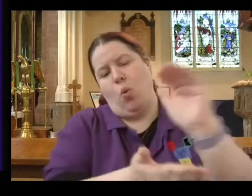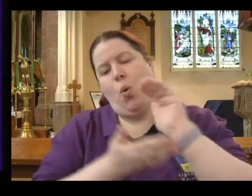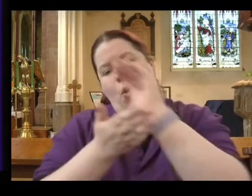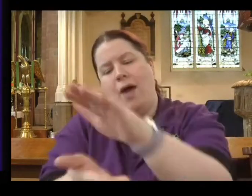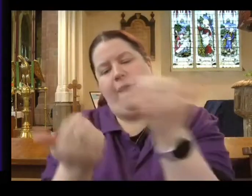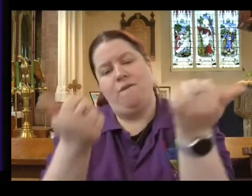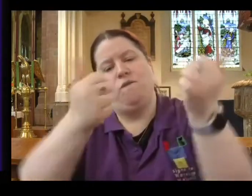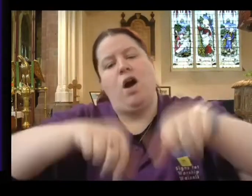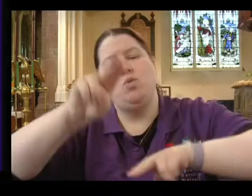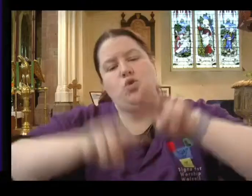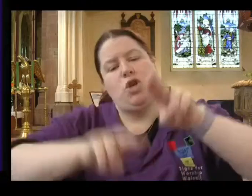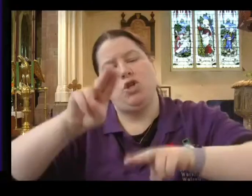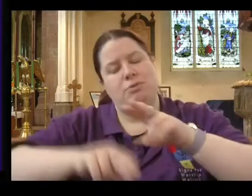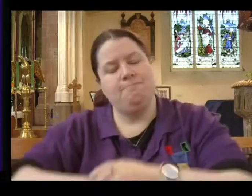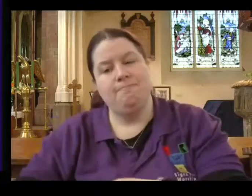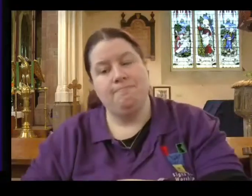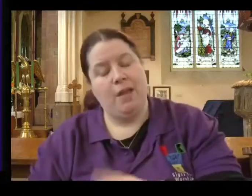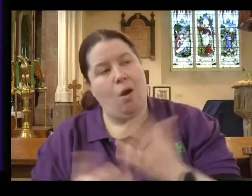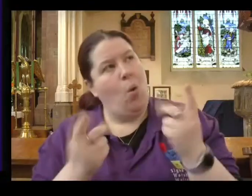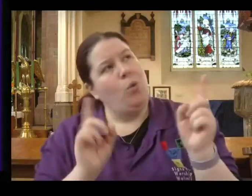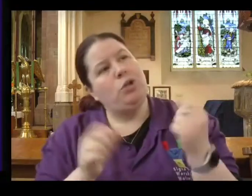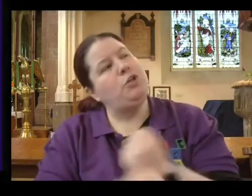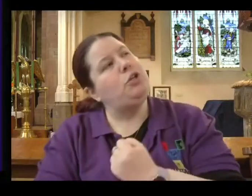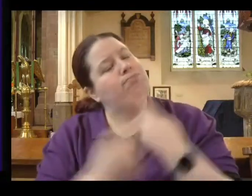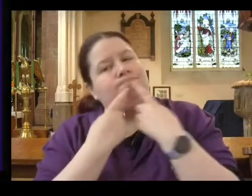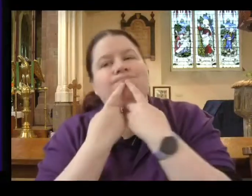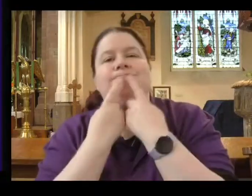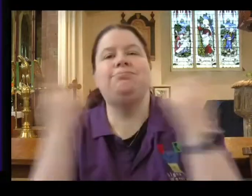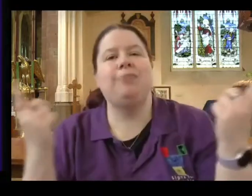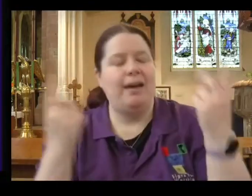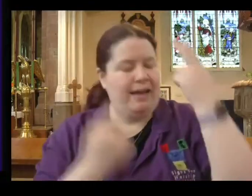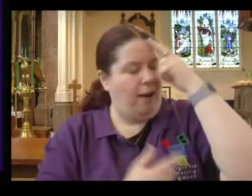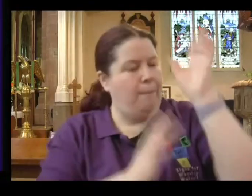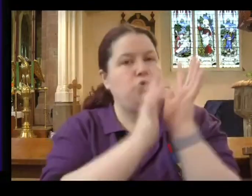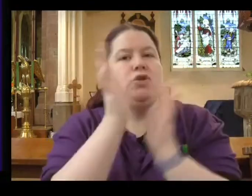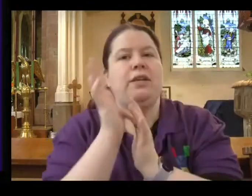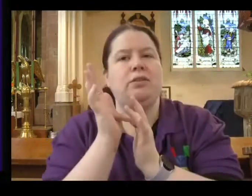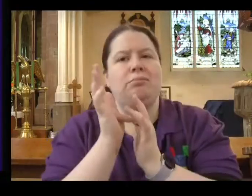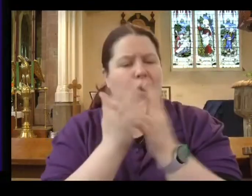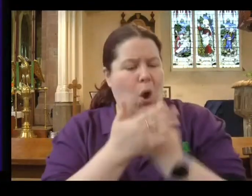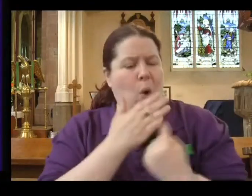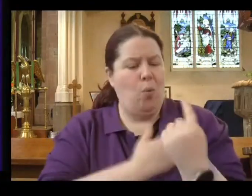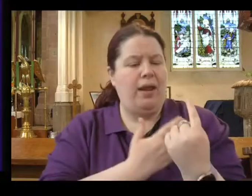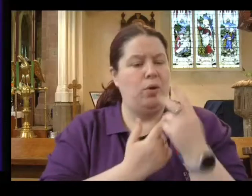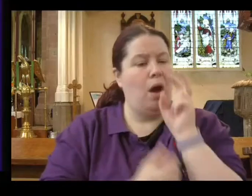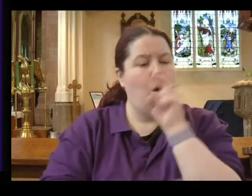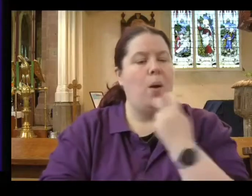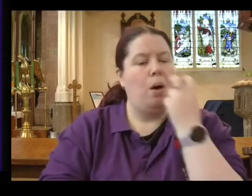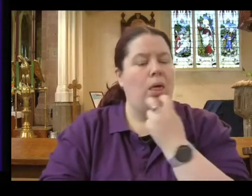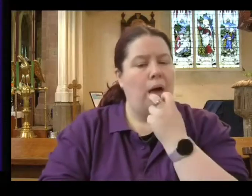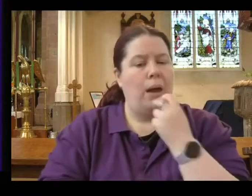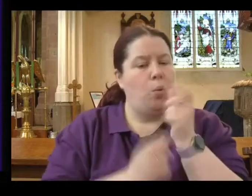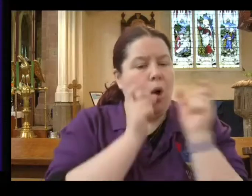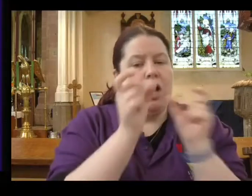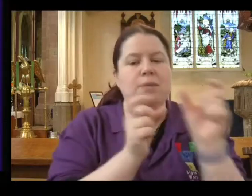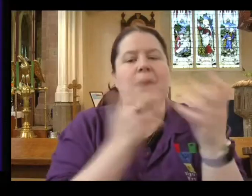What do we have to do? Confess the name of Jesus, not just in what we say, but also in what we do. And then he